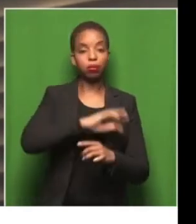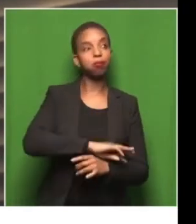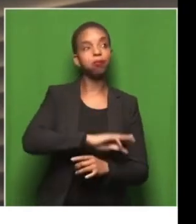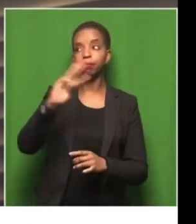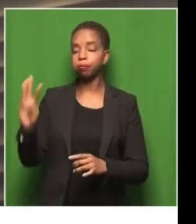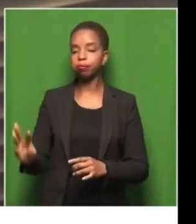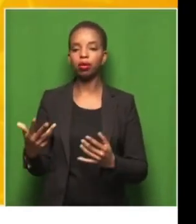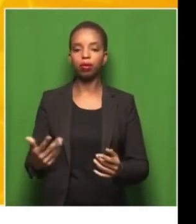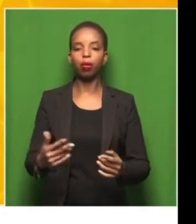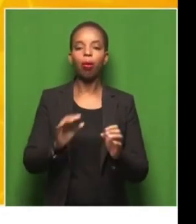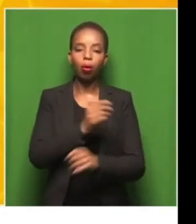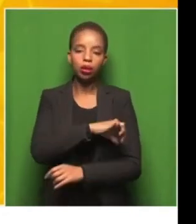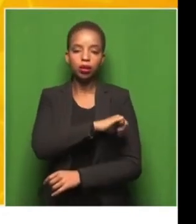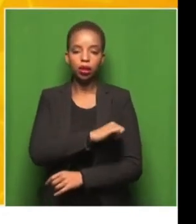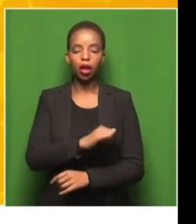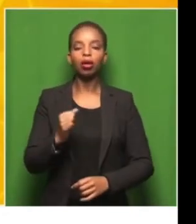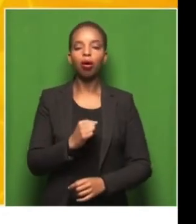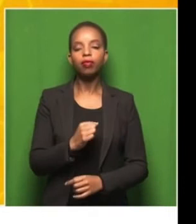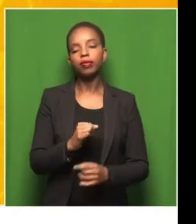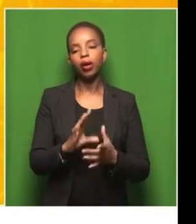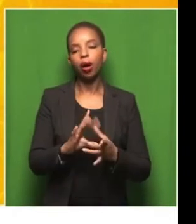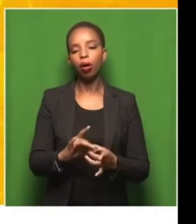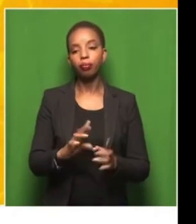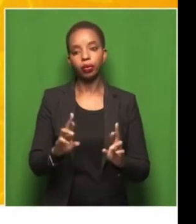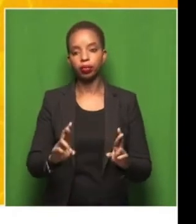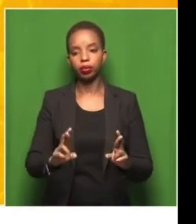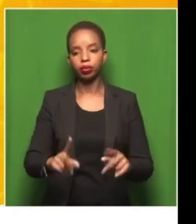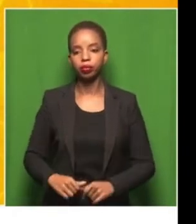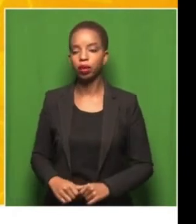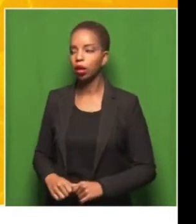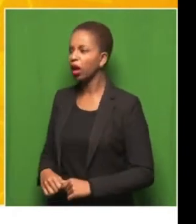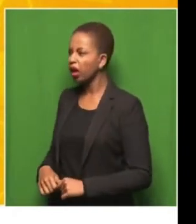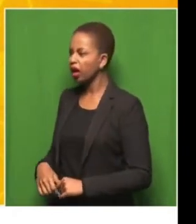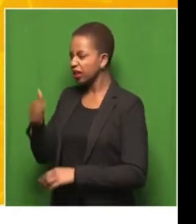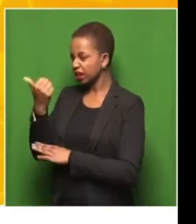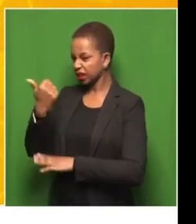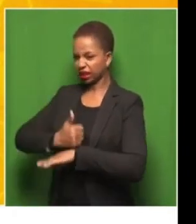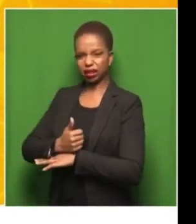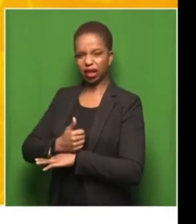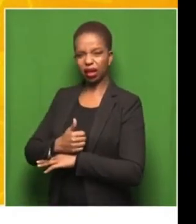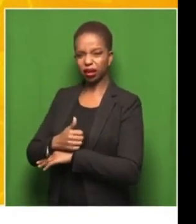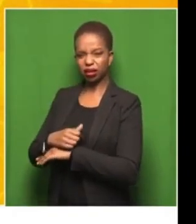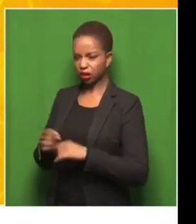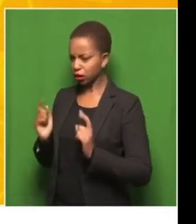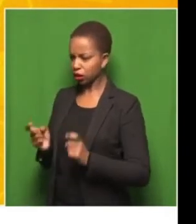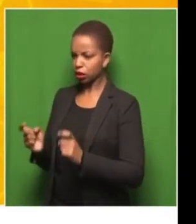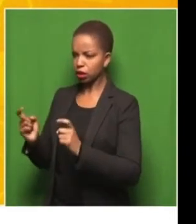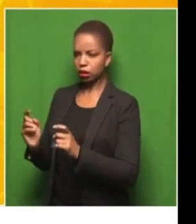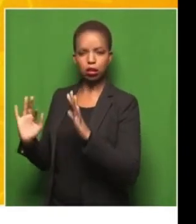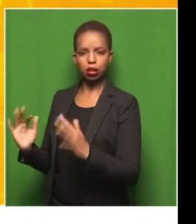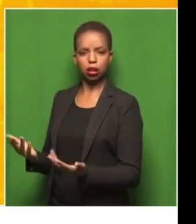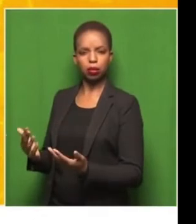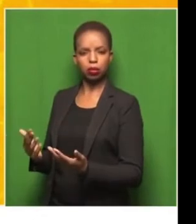And you made the drawings in just six days. Jeez, man, how did you how did the school manage to coordinate so many drawings in such a